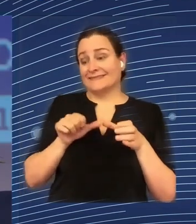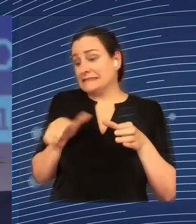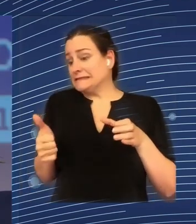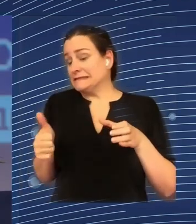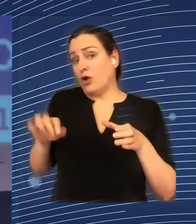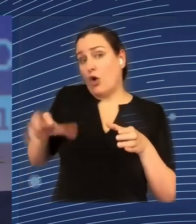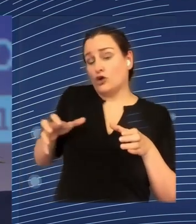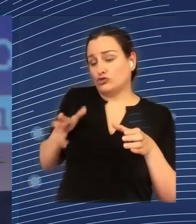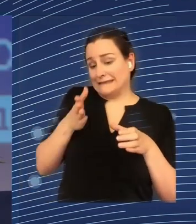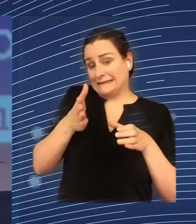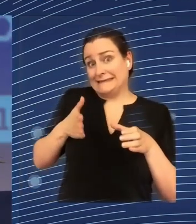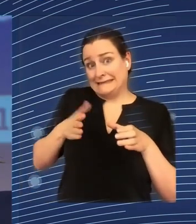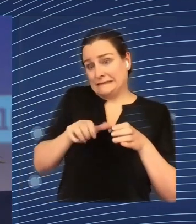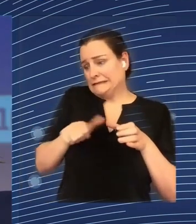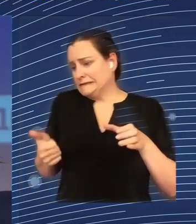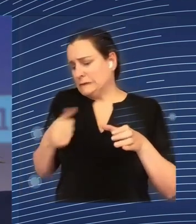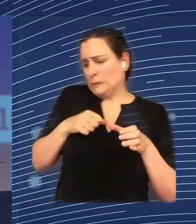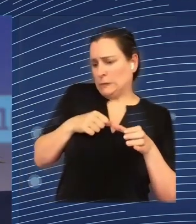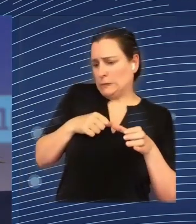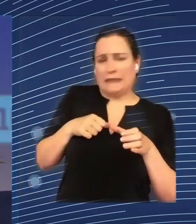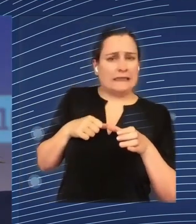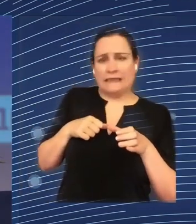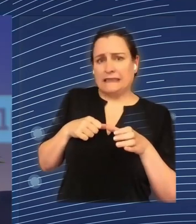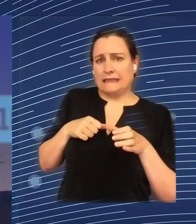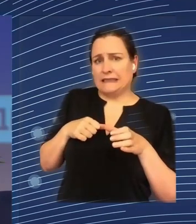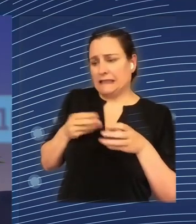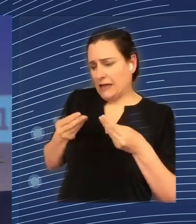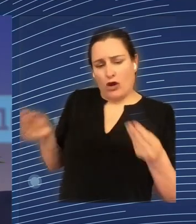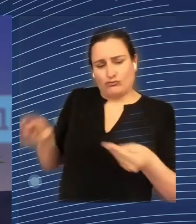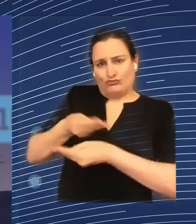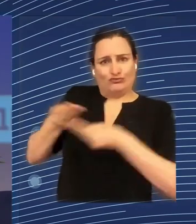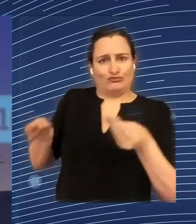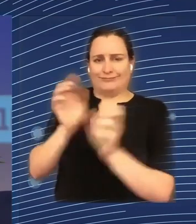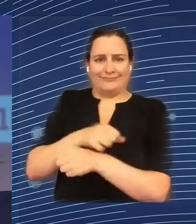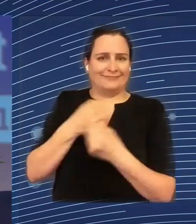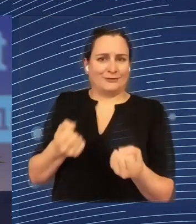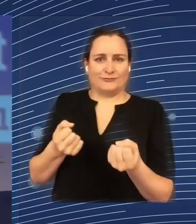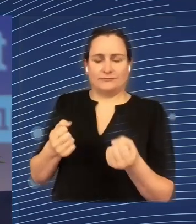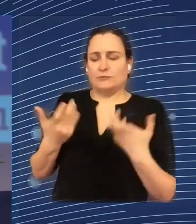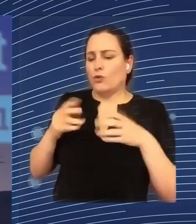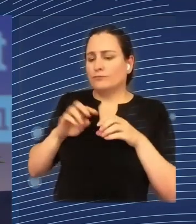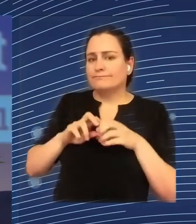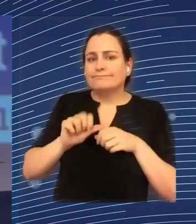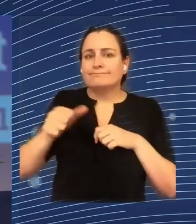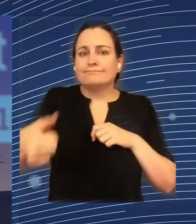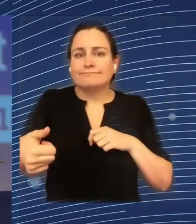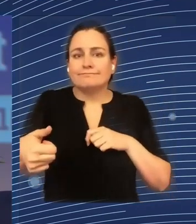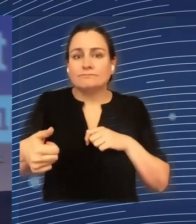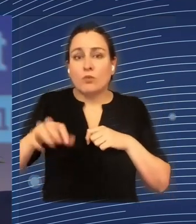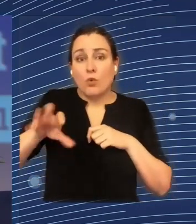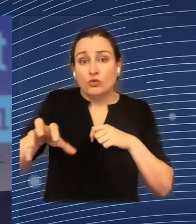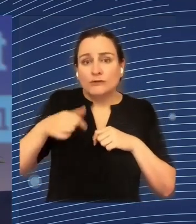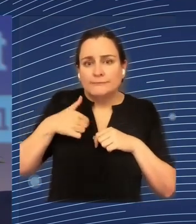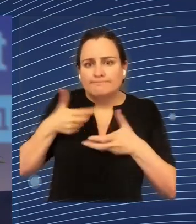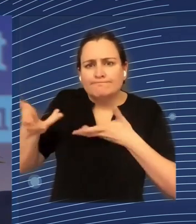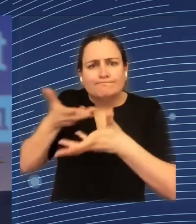countries, they cannot exploit the full benefits of cross-border cooperation, and private investments doesn't go there into those